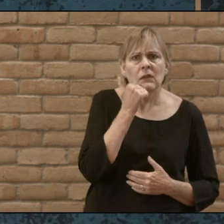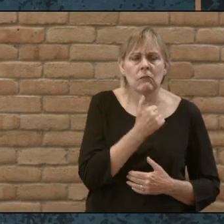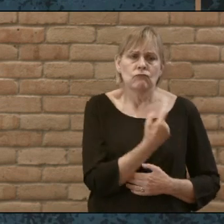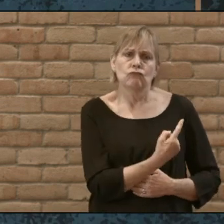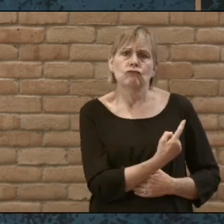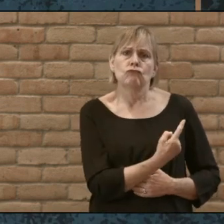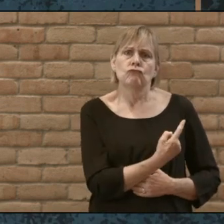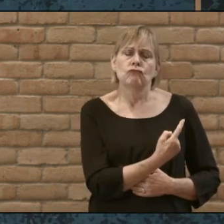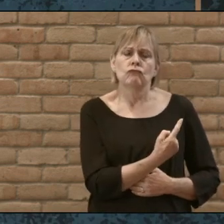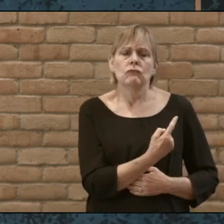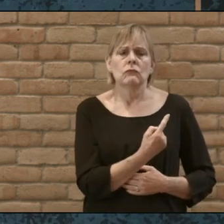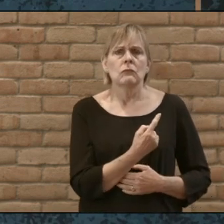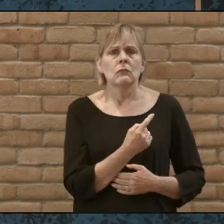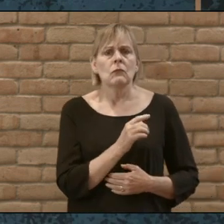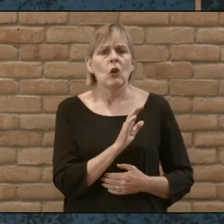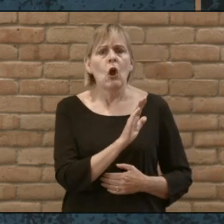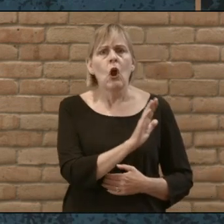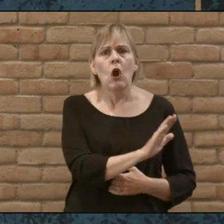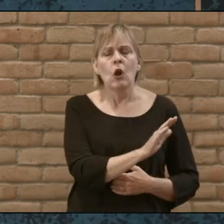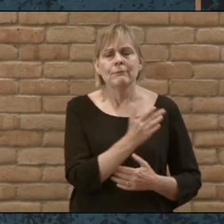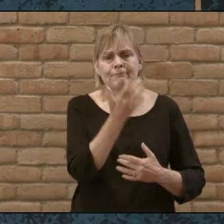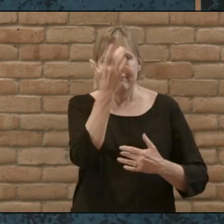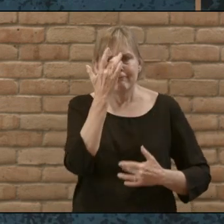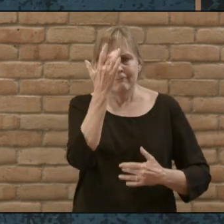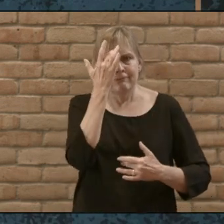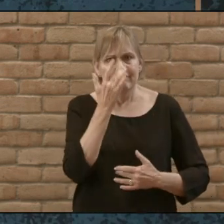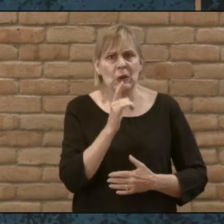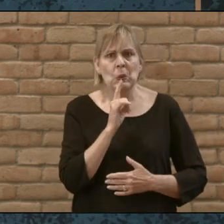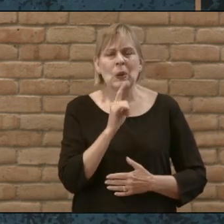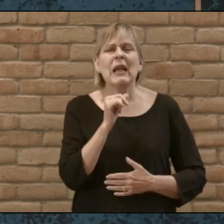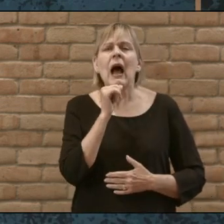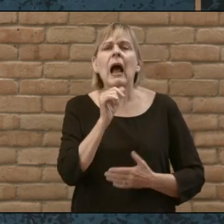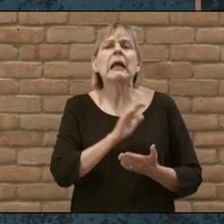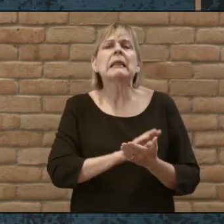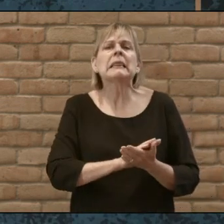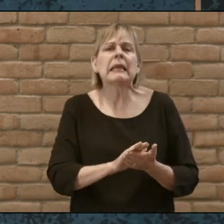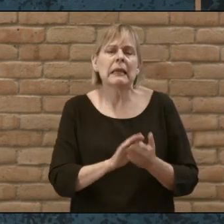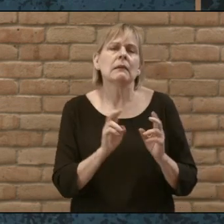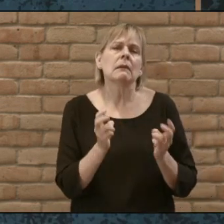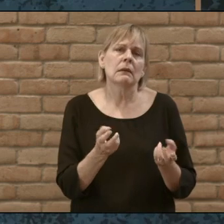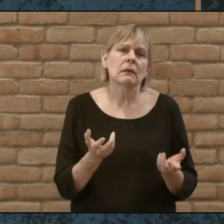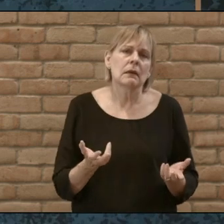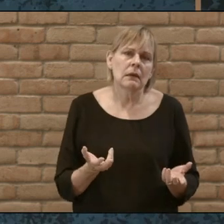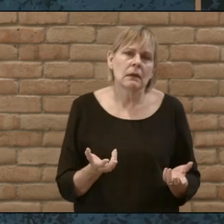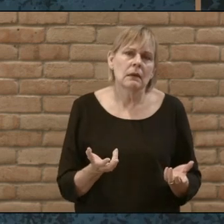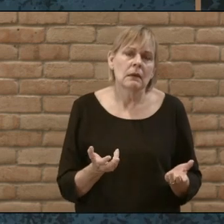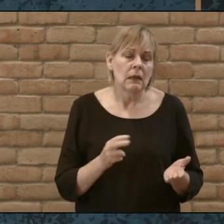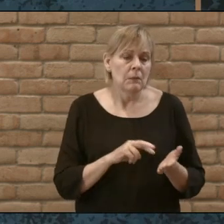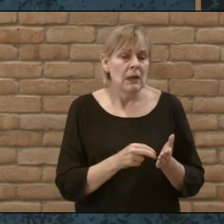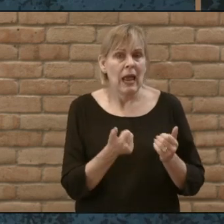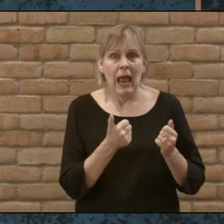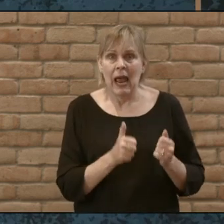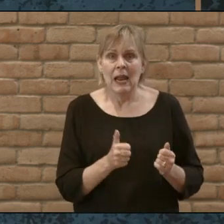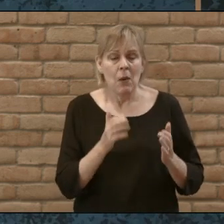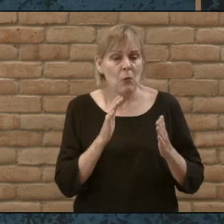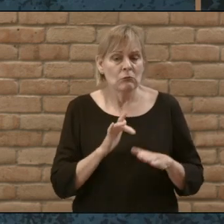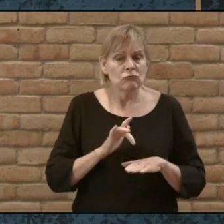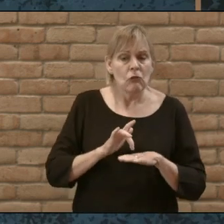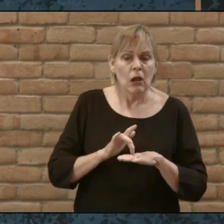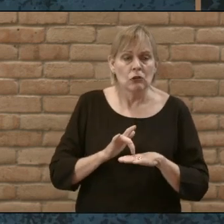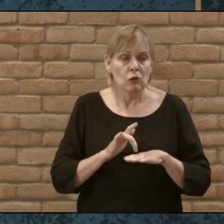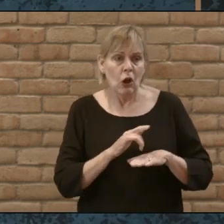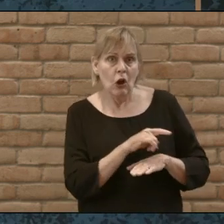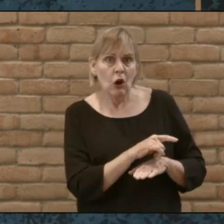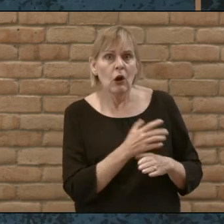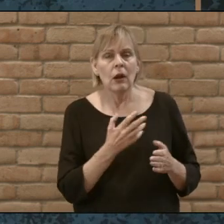because her condition made her ritually unclean, which meant that anybody she touched or who touched